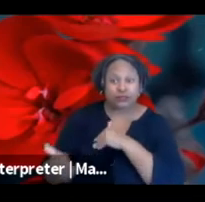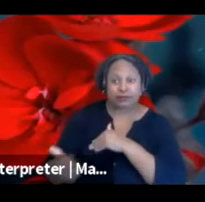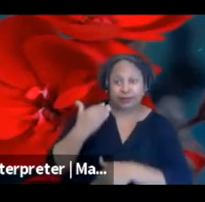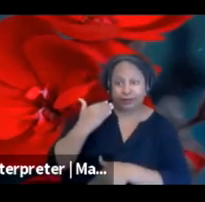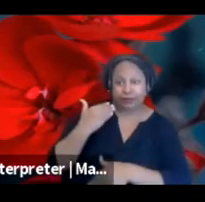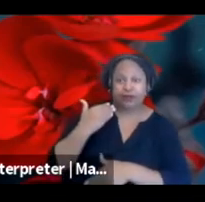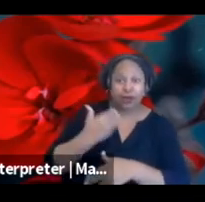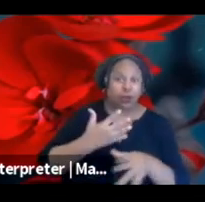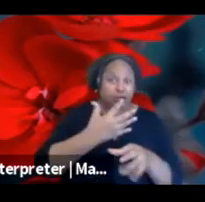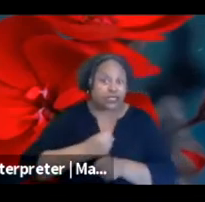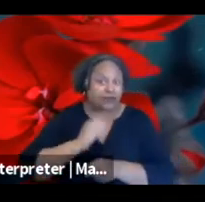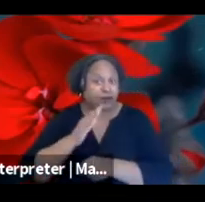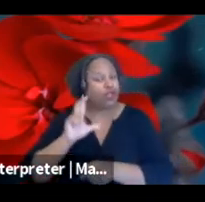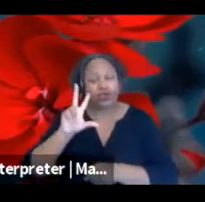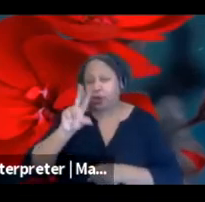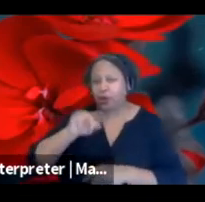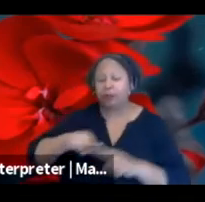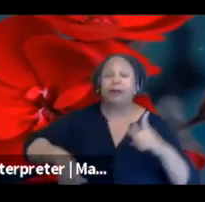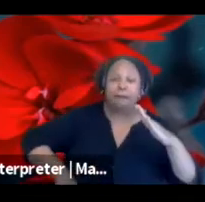maximum that you could receive.